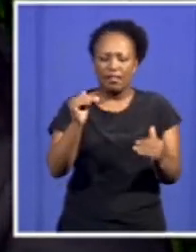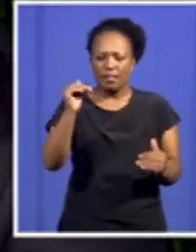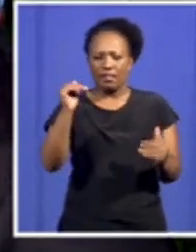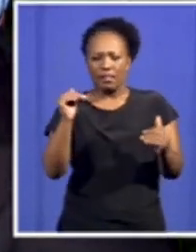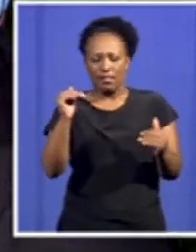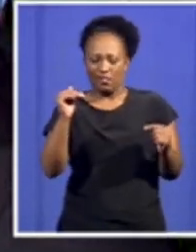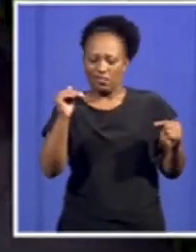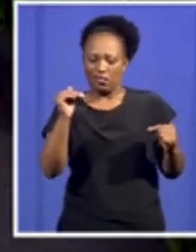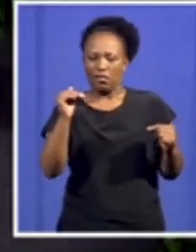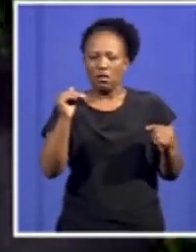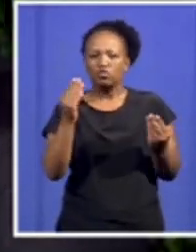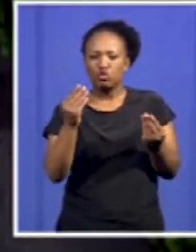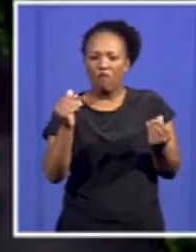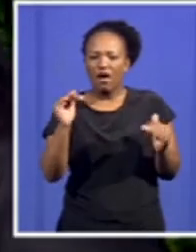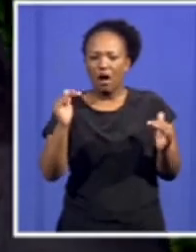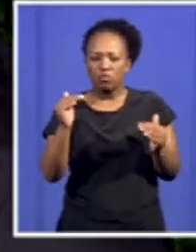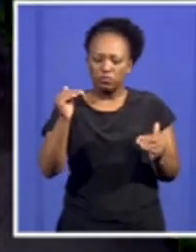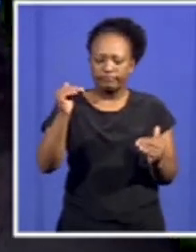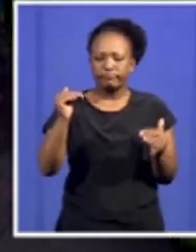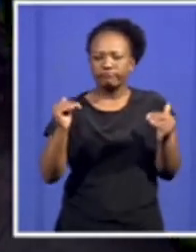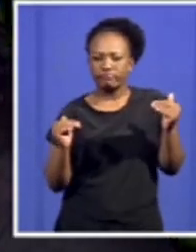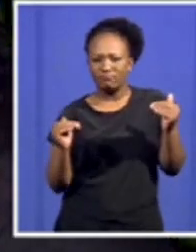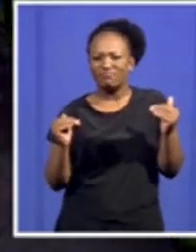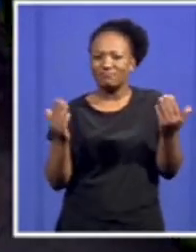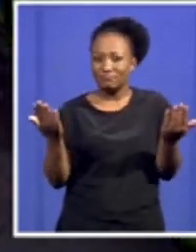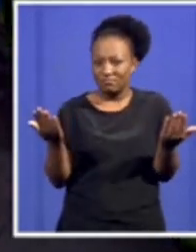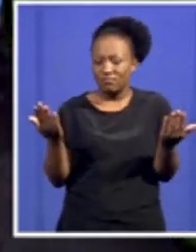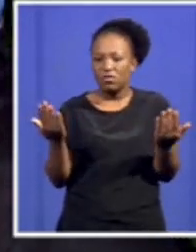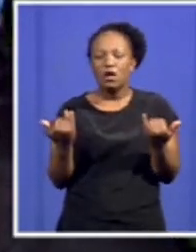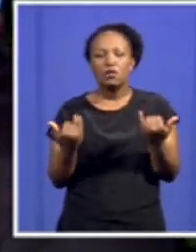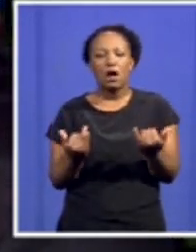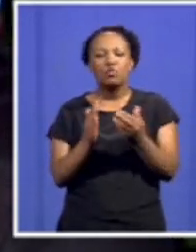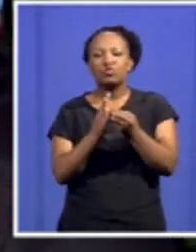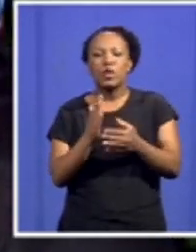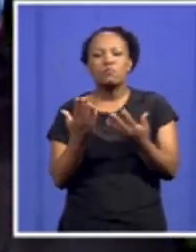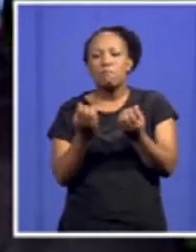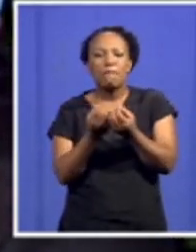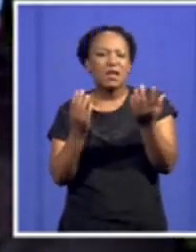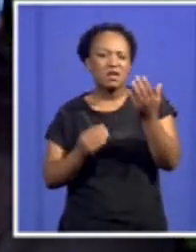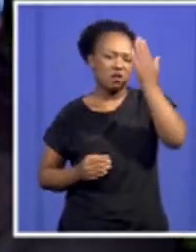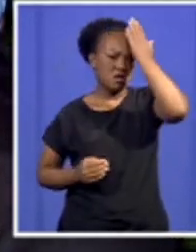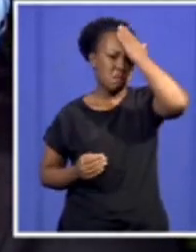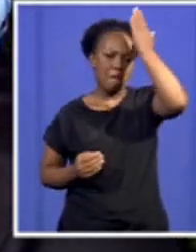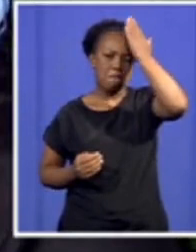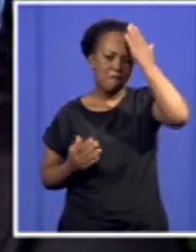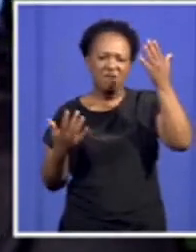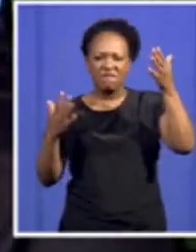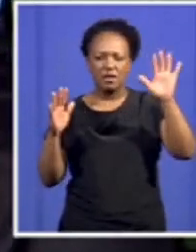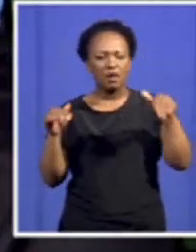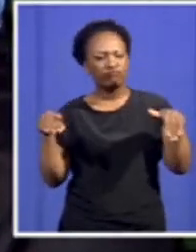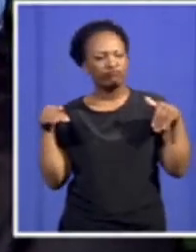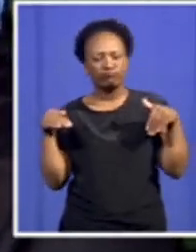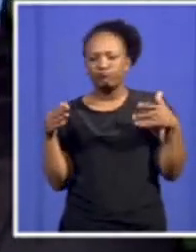that even graduates are unemployed. And if that becomes a norm, it is going to